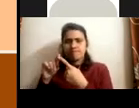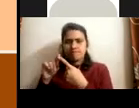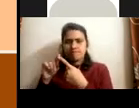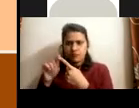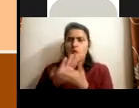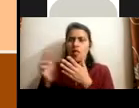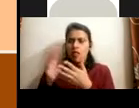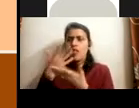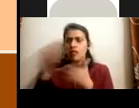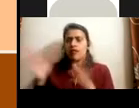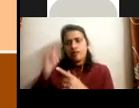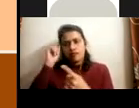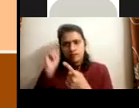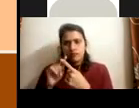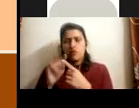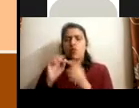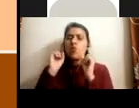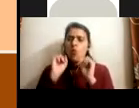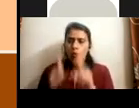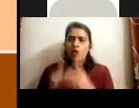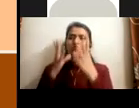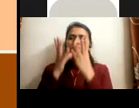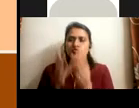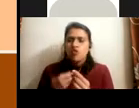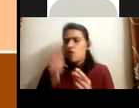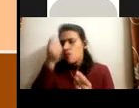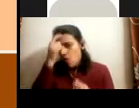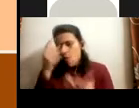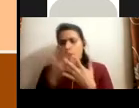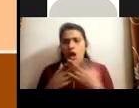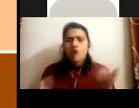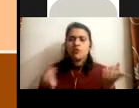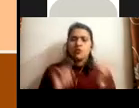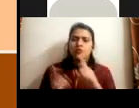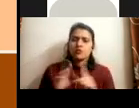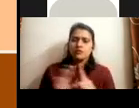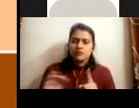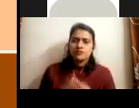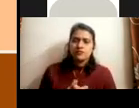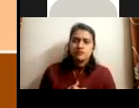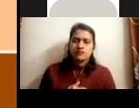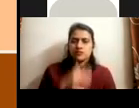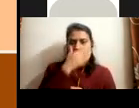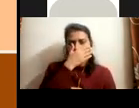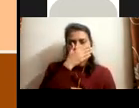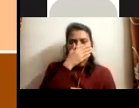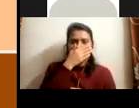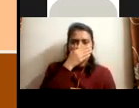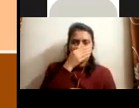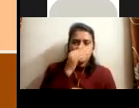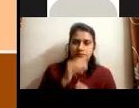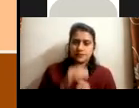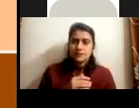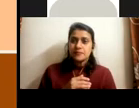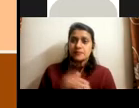in, um, solving the problem of sourcing candidates directly. Then parents have mismatched. The parents think, oh,